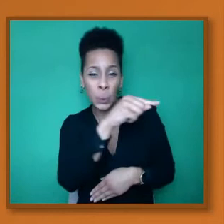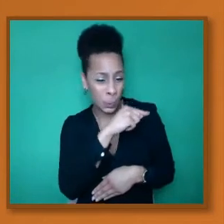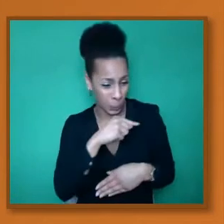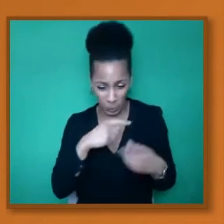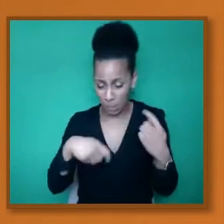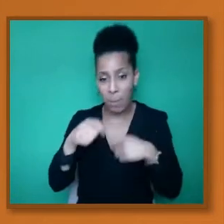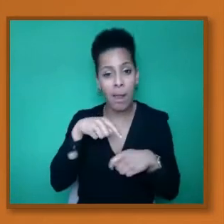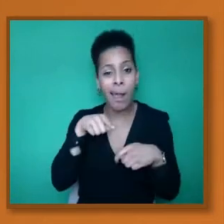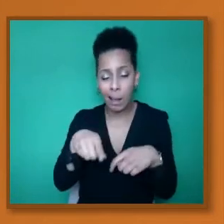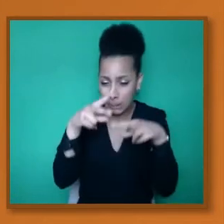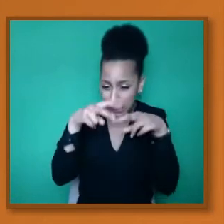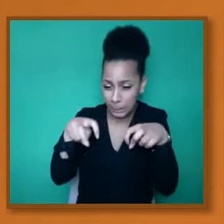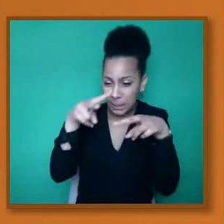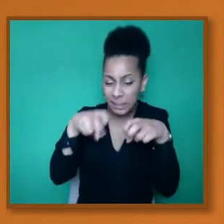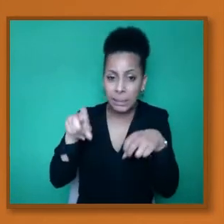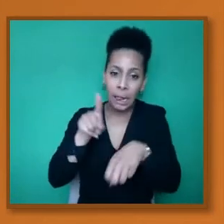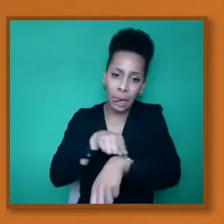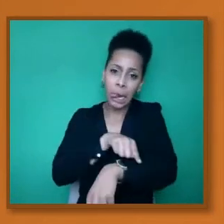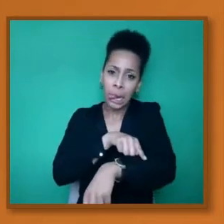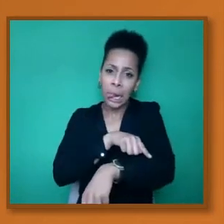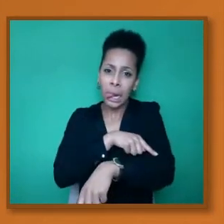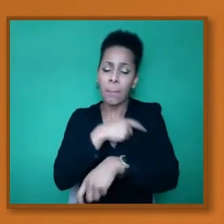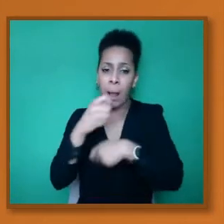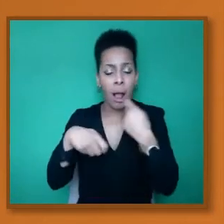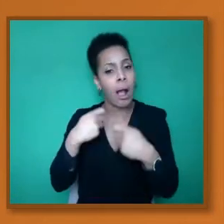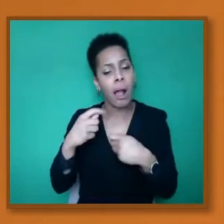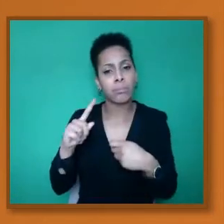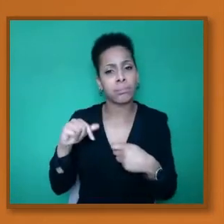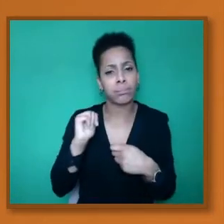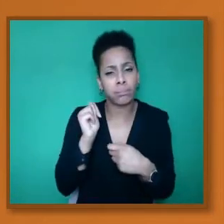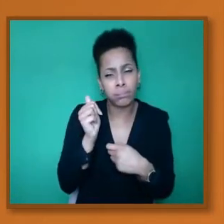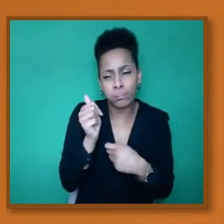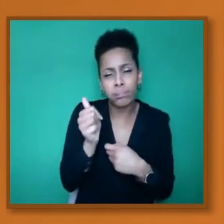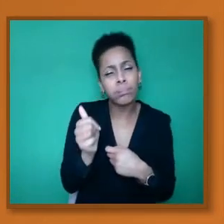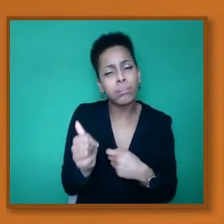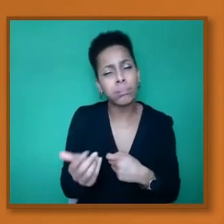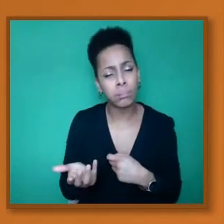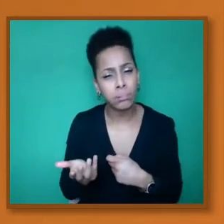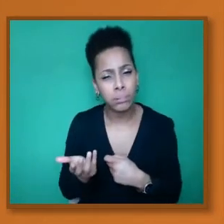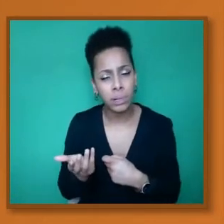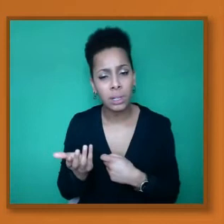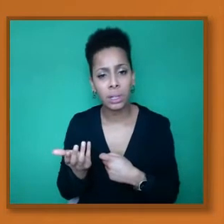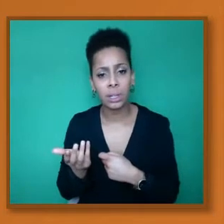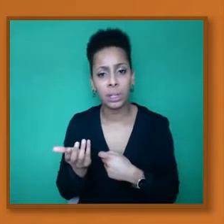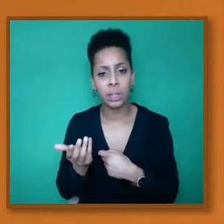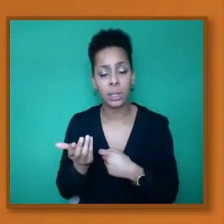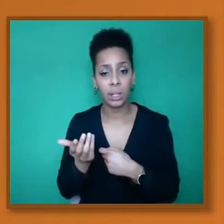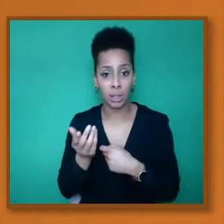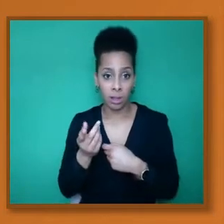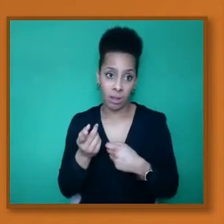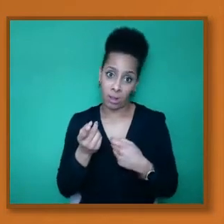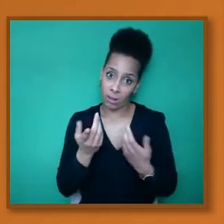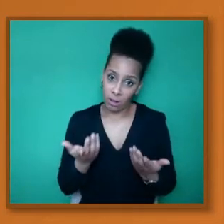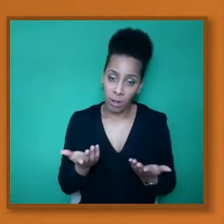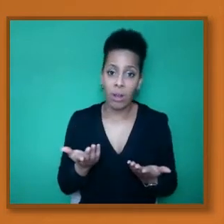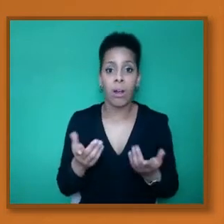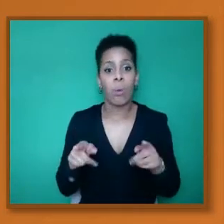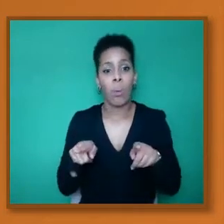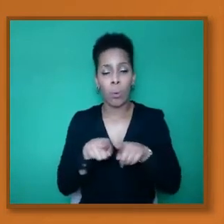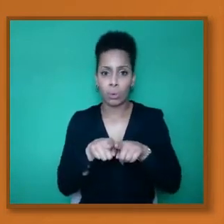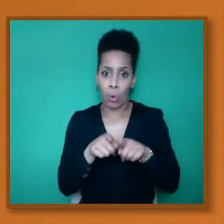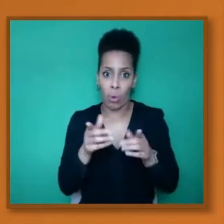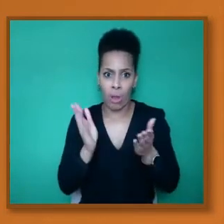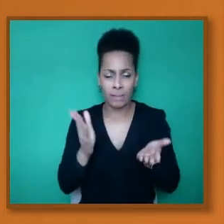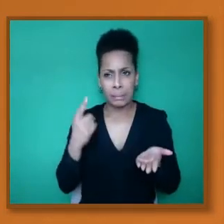and cycle takes time. And in addition to that, you have to then think about how you